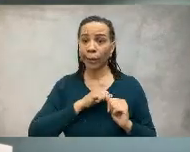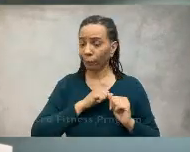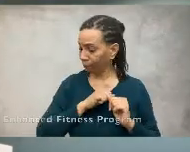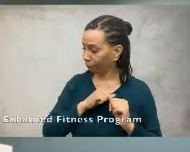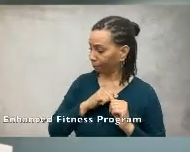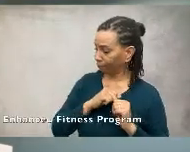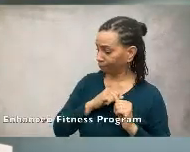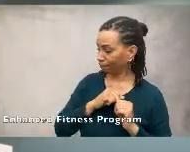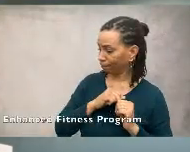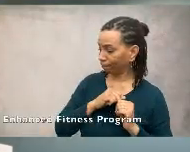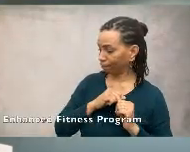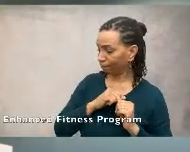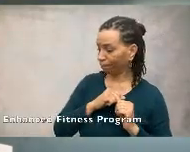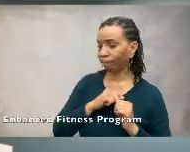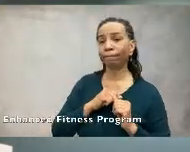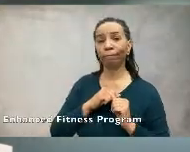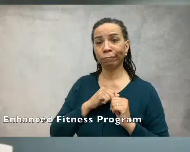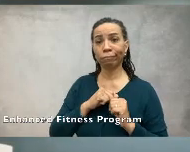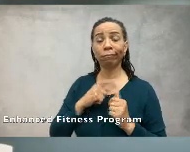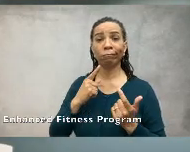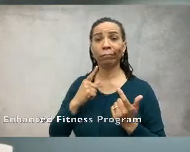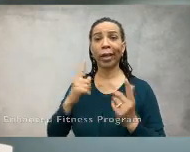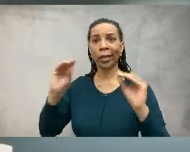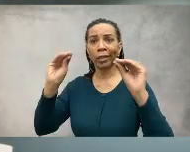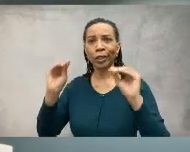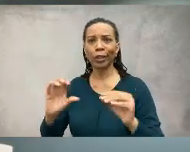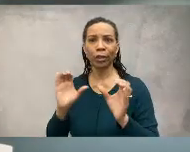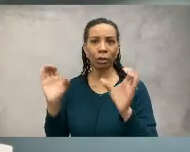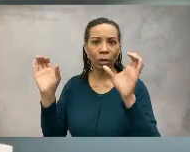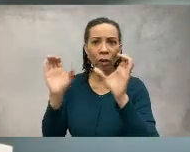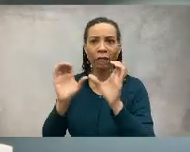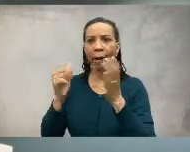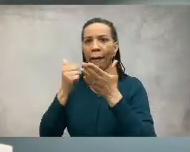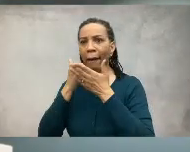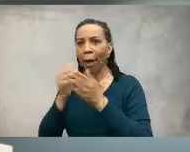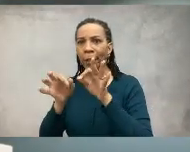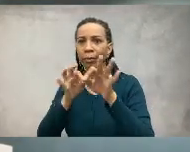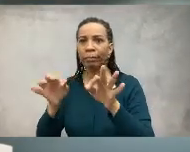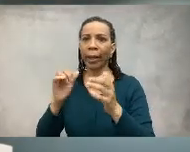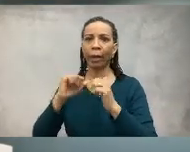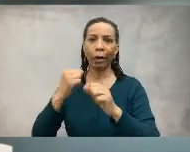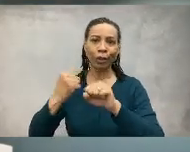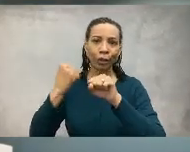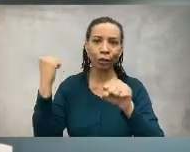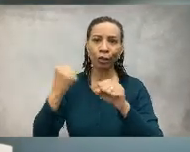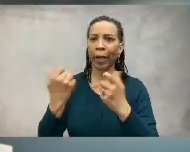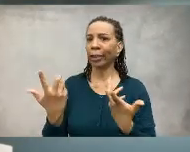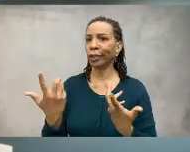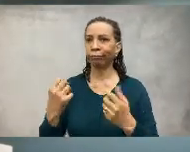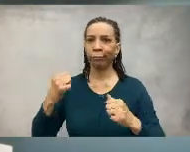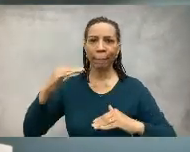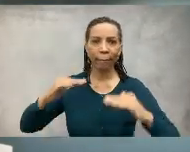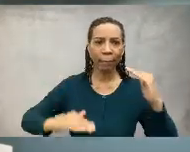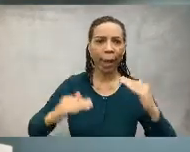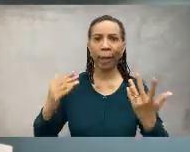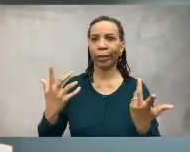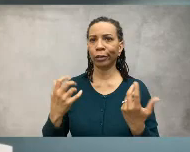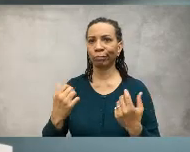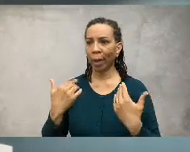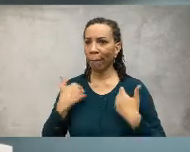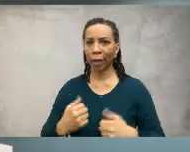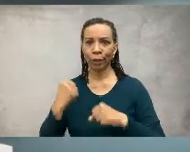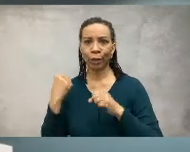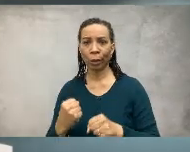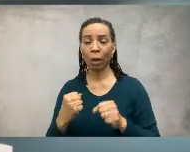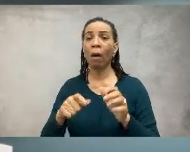the first is the enhanced fitness program certified instructors that are here to guide you on stretching strengthening